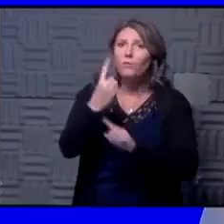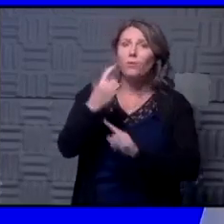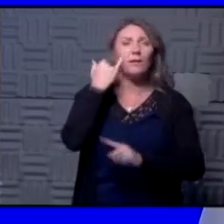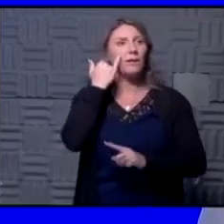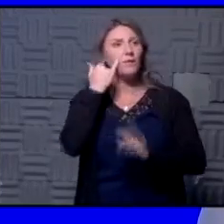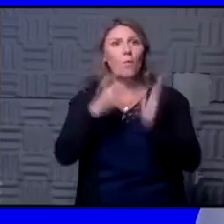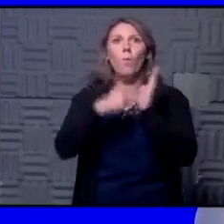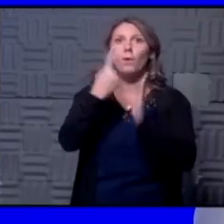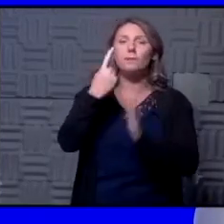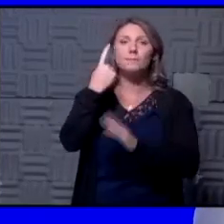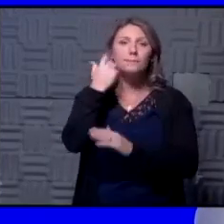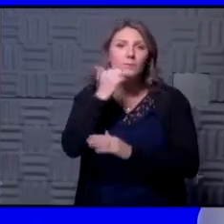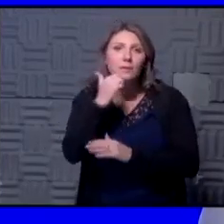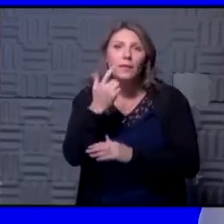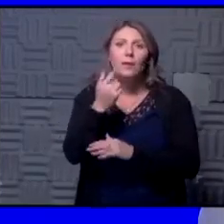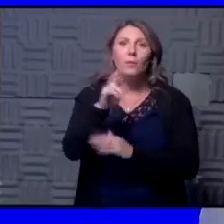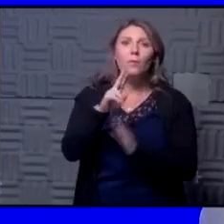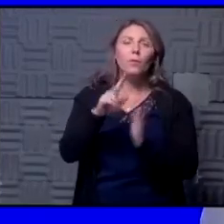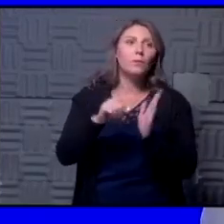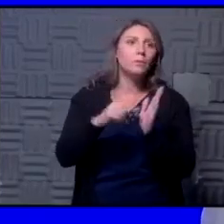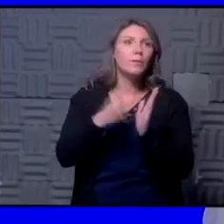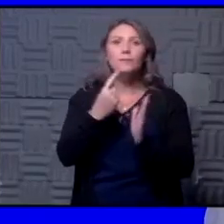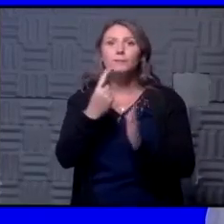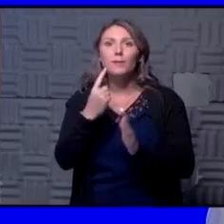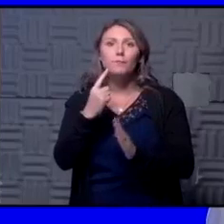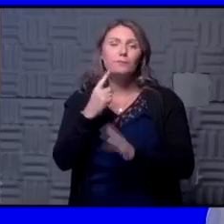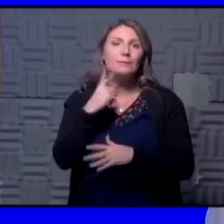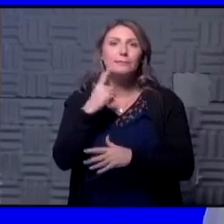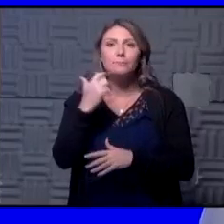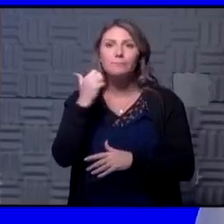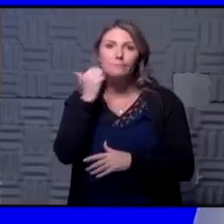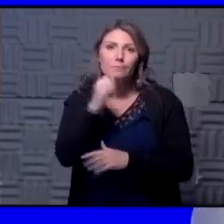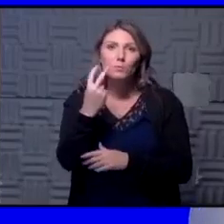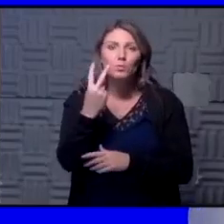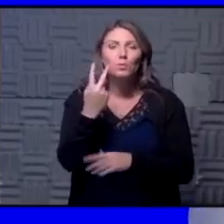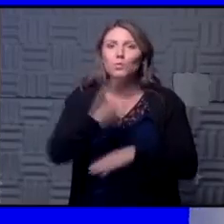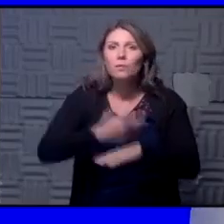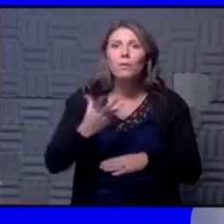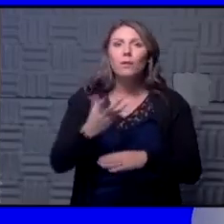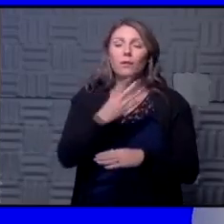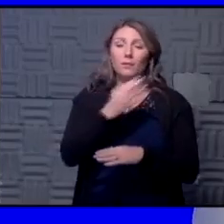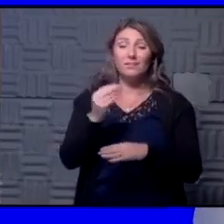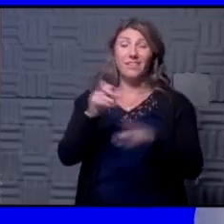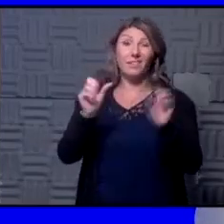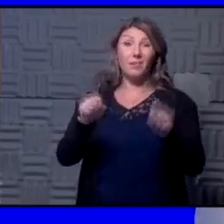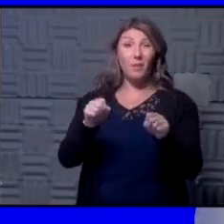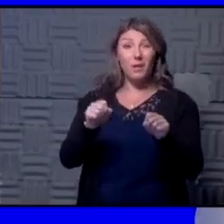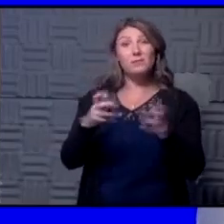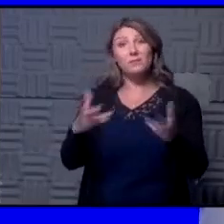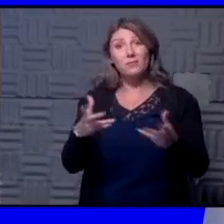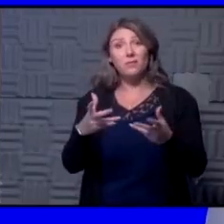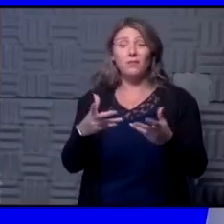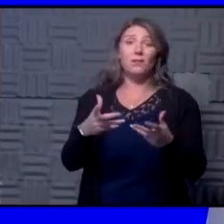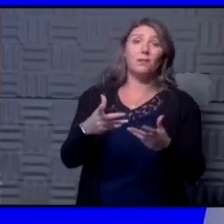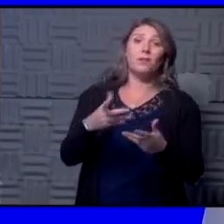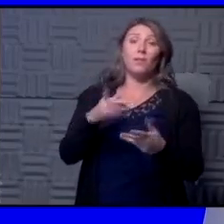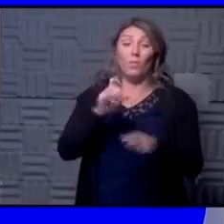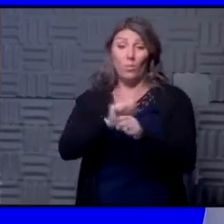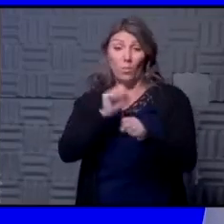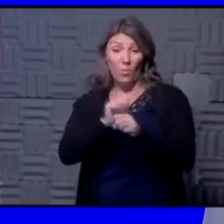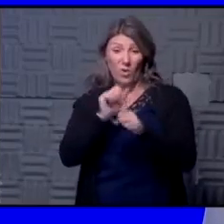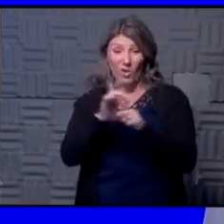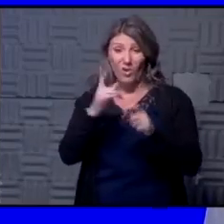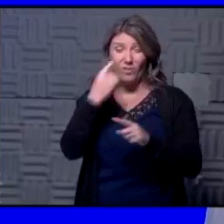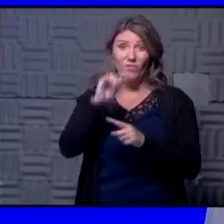a day once every other day there are issues with testing capacity so the amount of work force it requires to do some of these